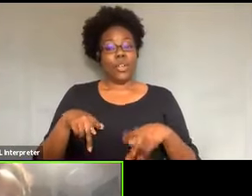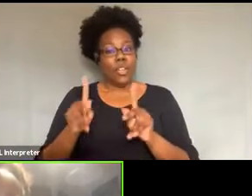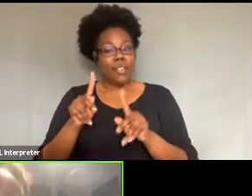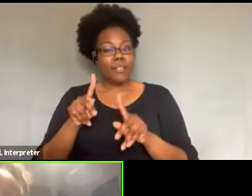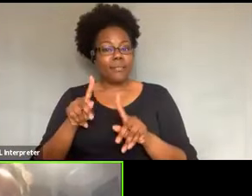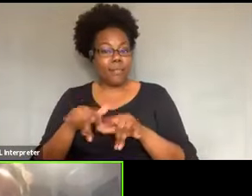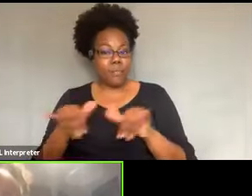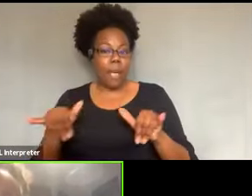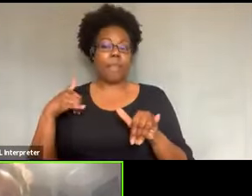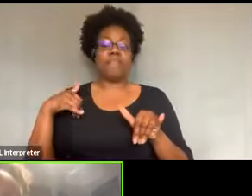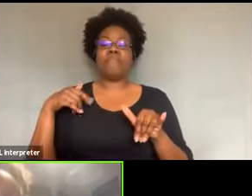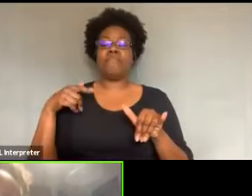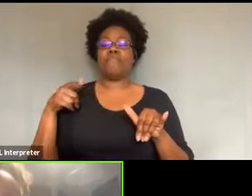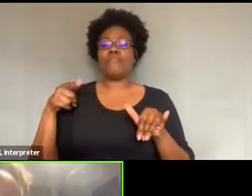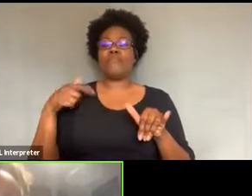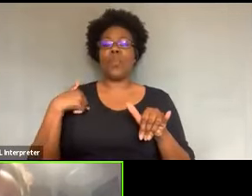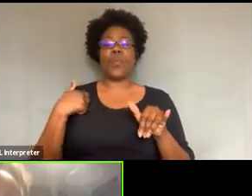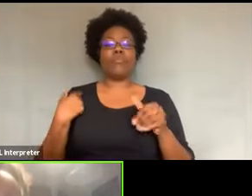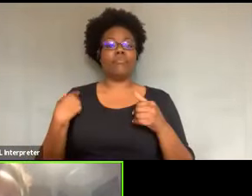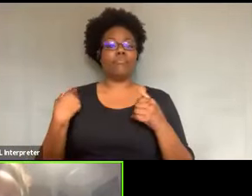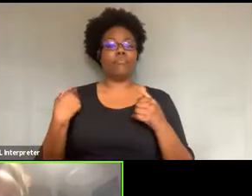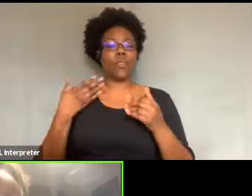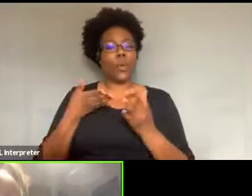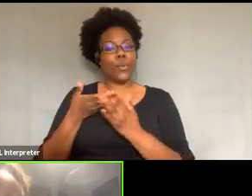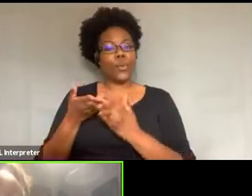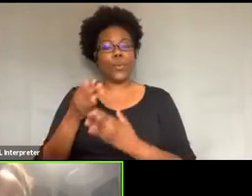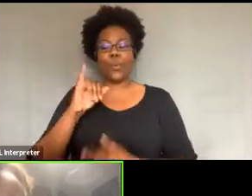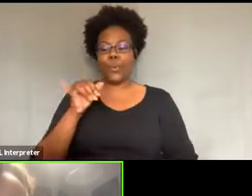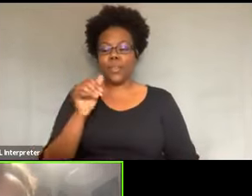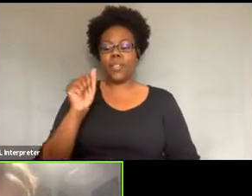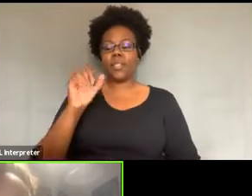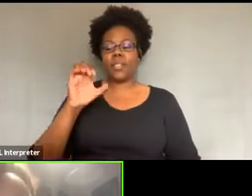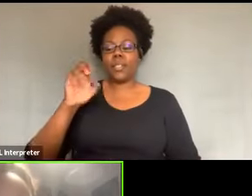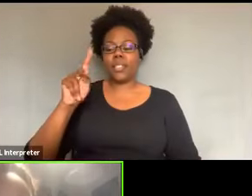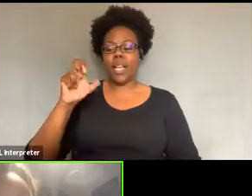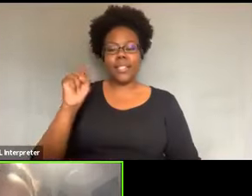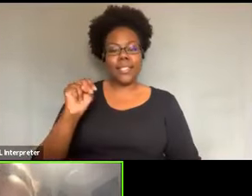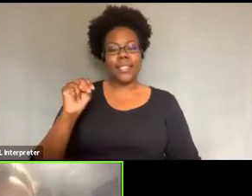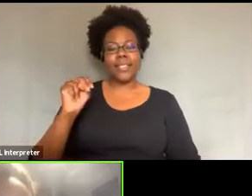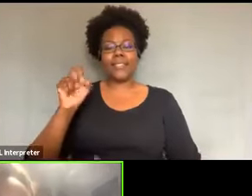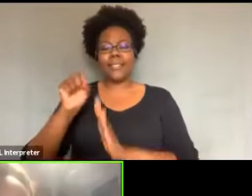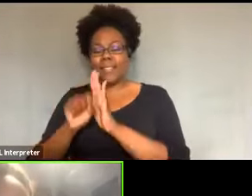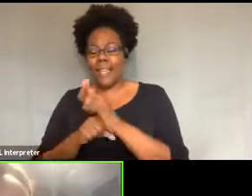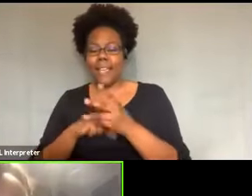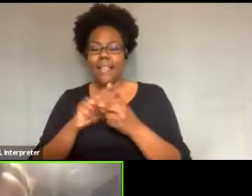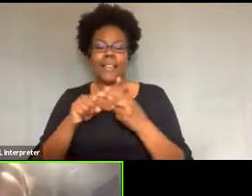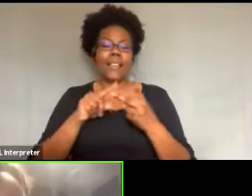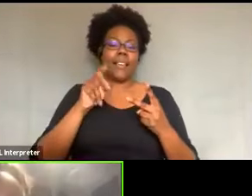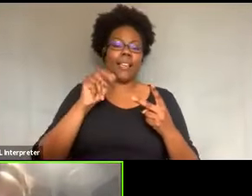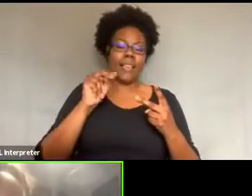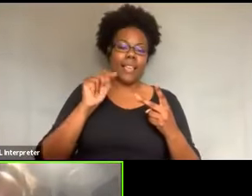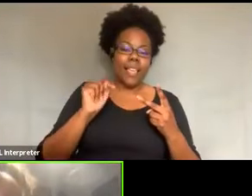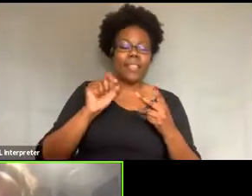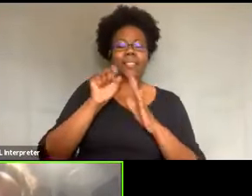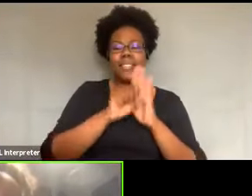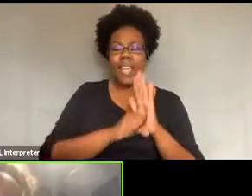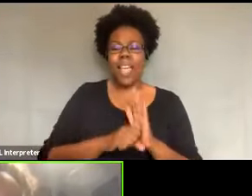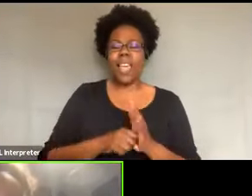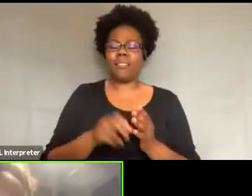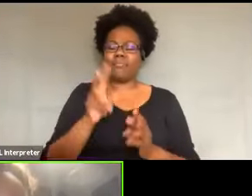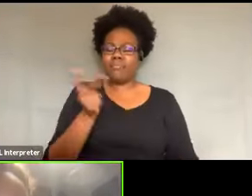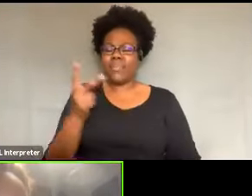Jackson state and Kent state and, um, you know, those killings and we, um, you know,